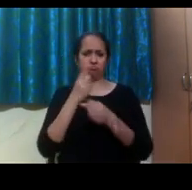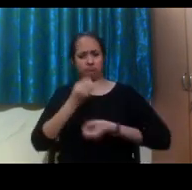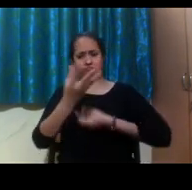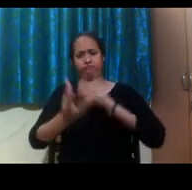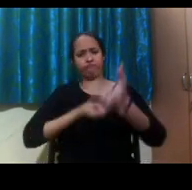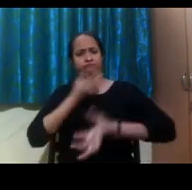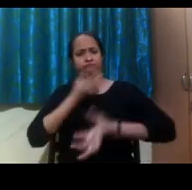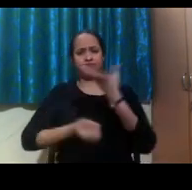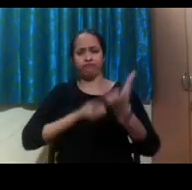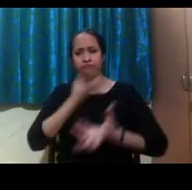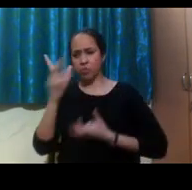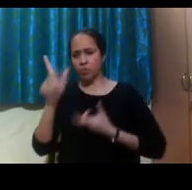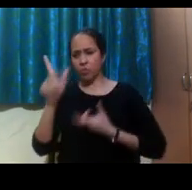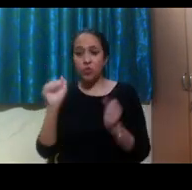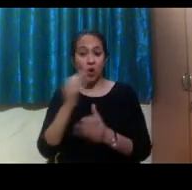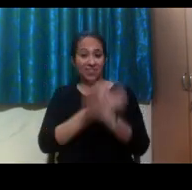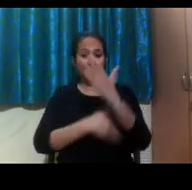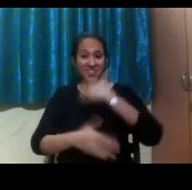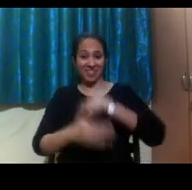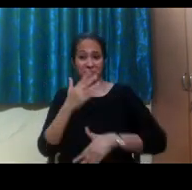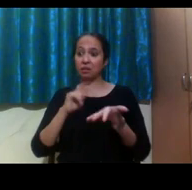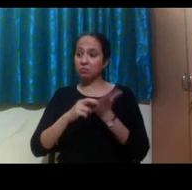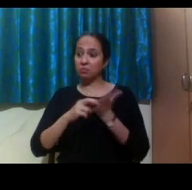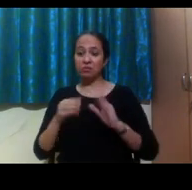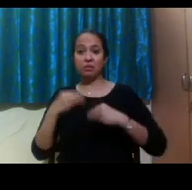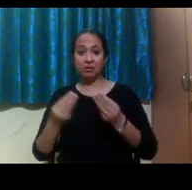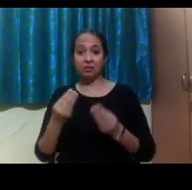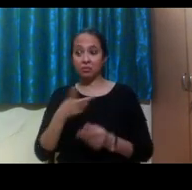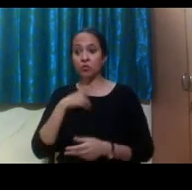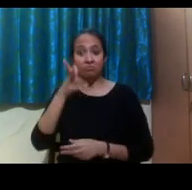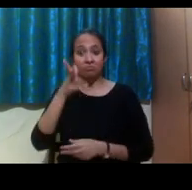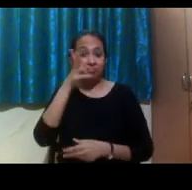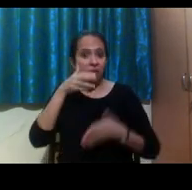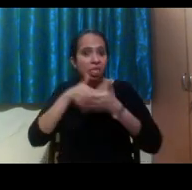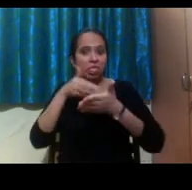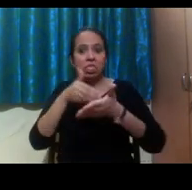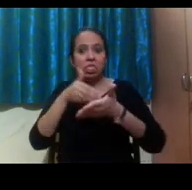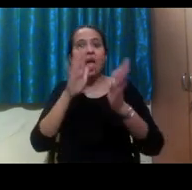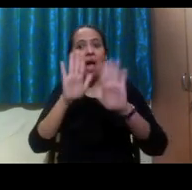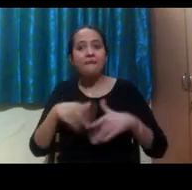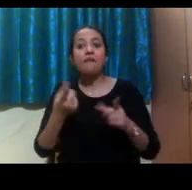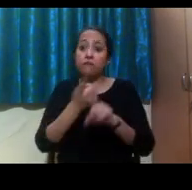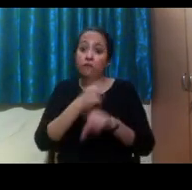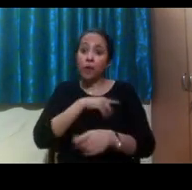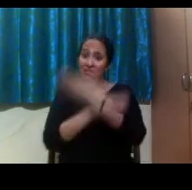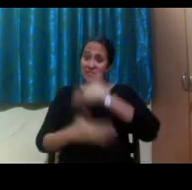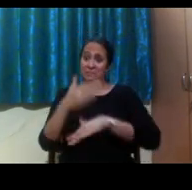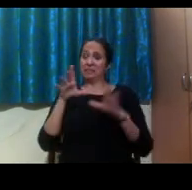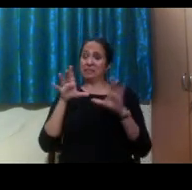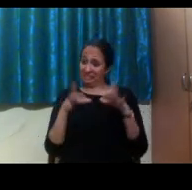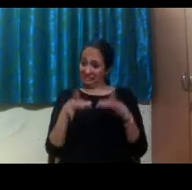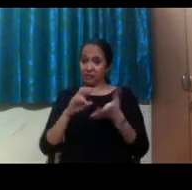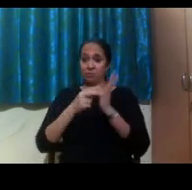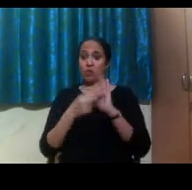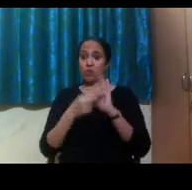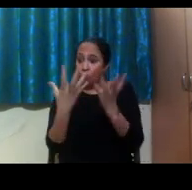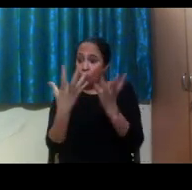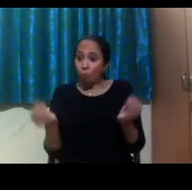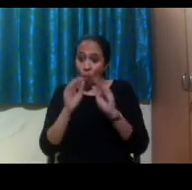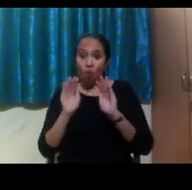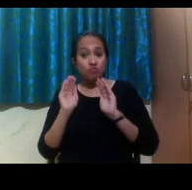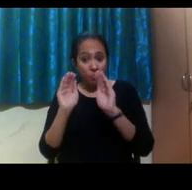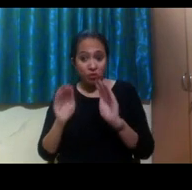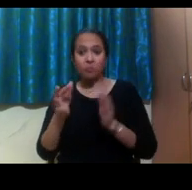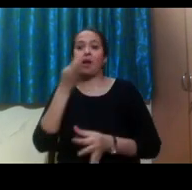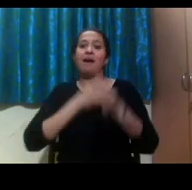barriers related to your disability and sitting in class that you might feel you need some support in. We'll